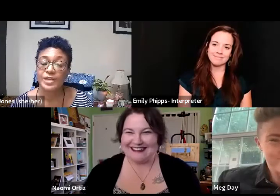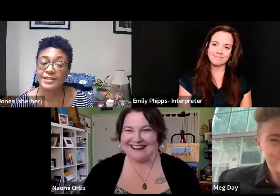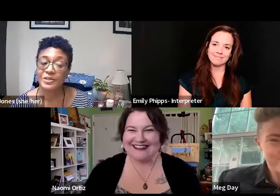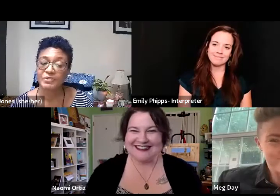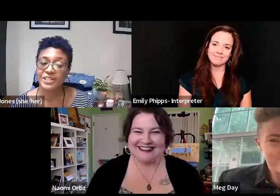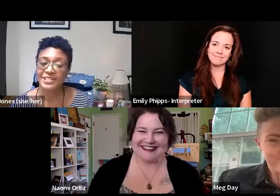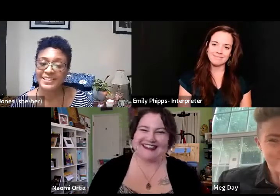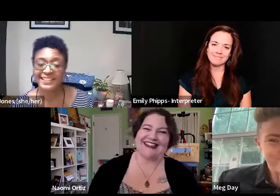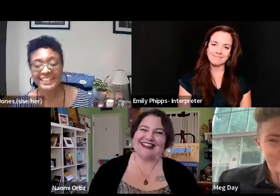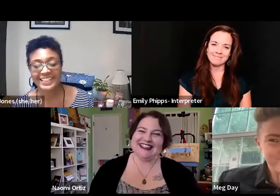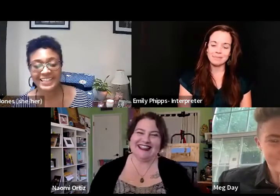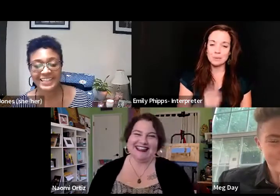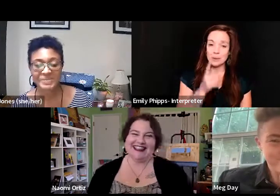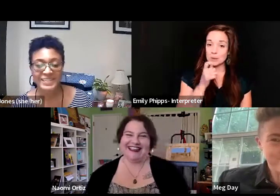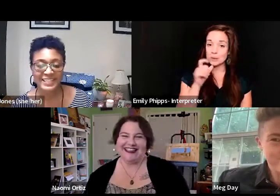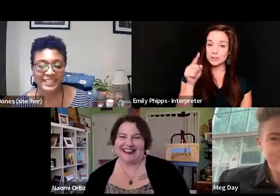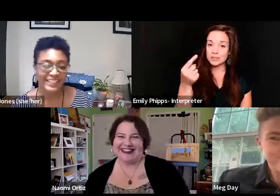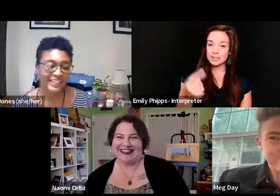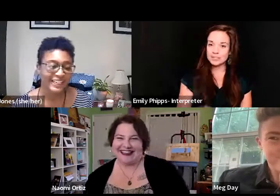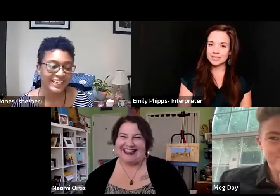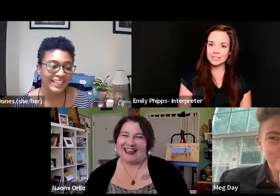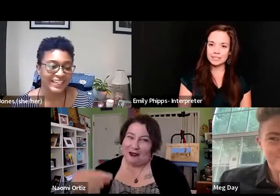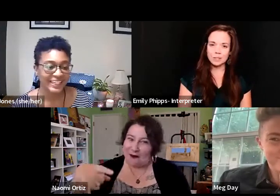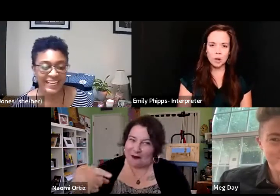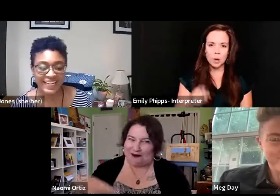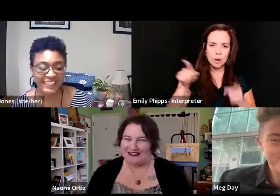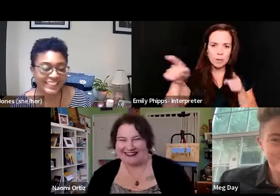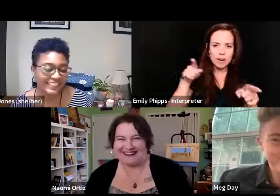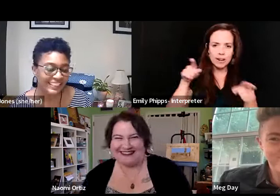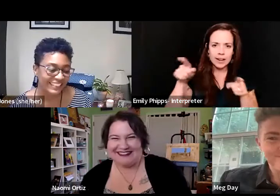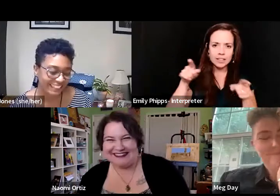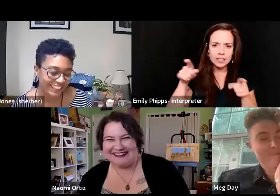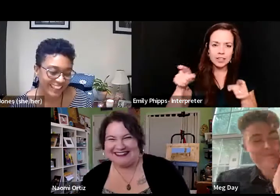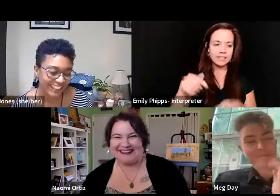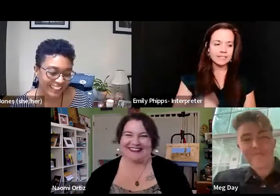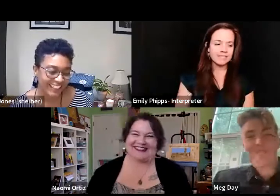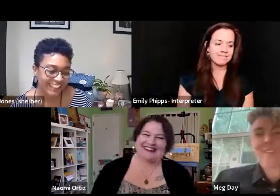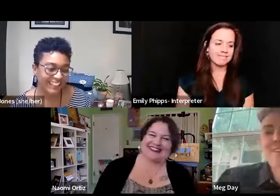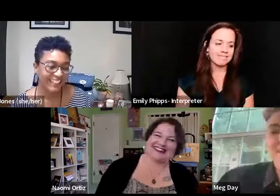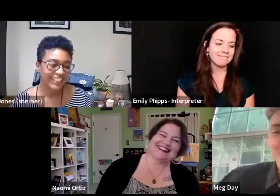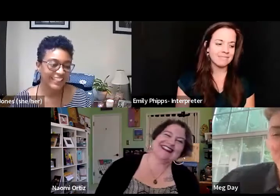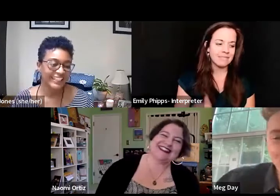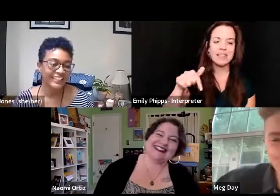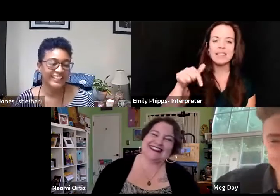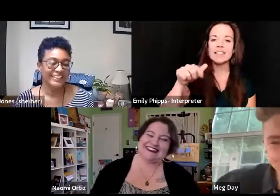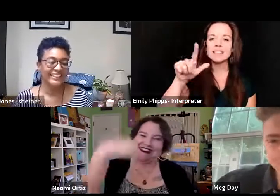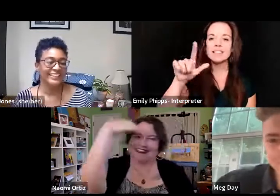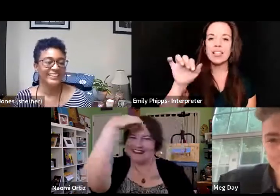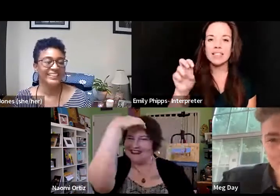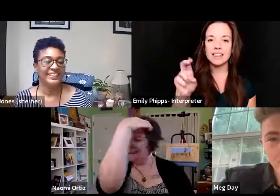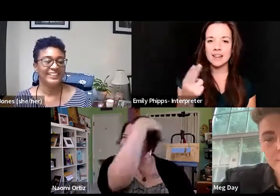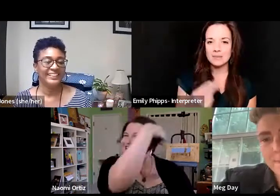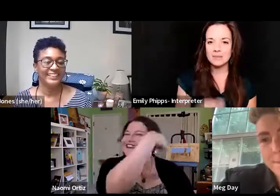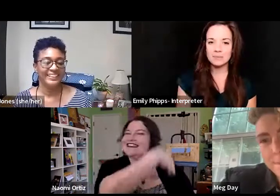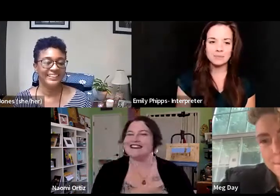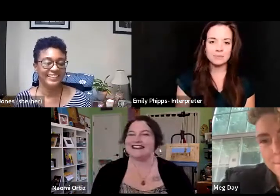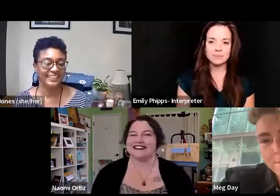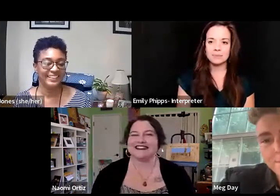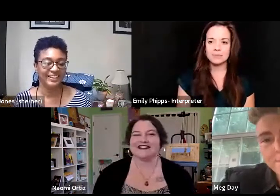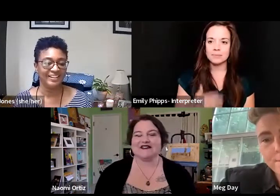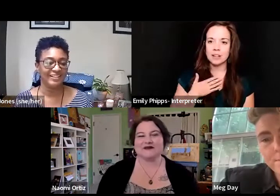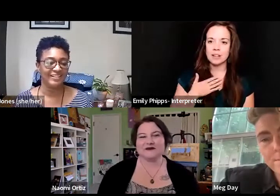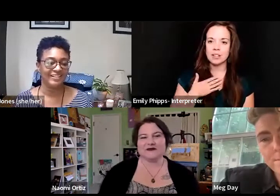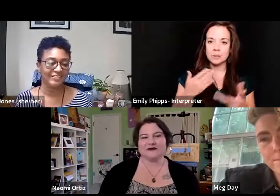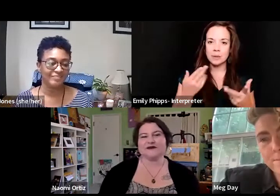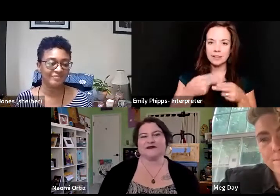Who would like to go first? We're pointing at each other. This is Leah. can go. So I just want to name it disability justice